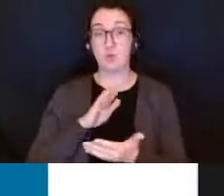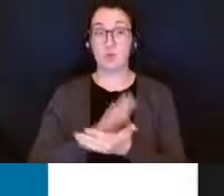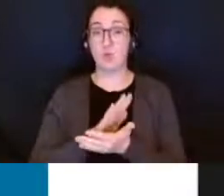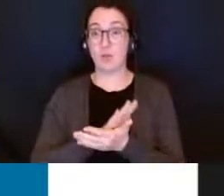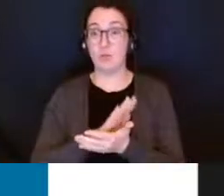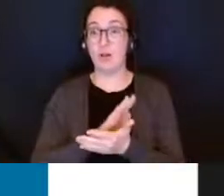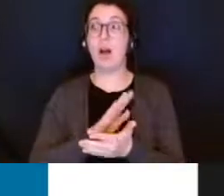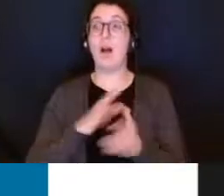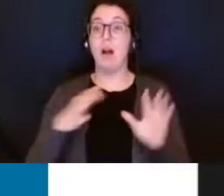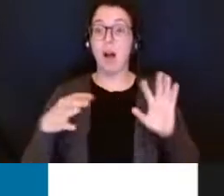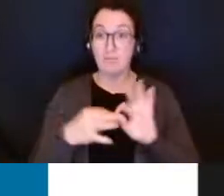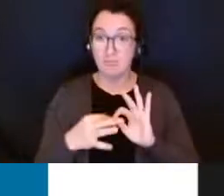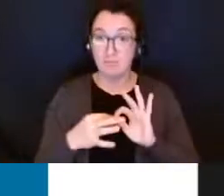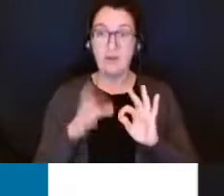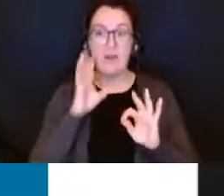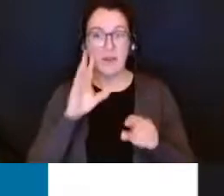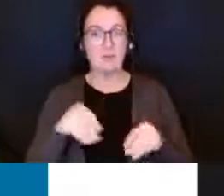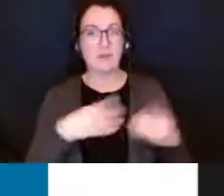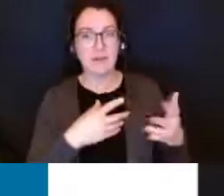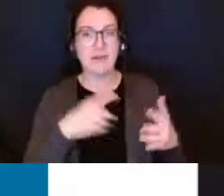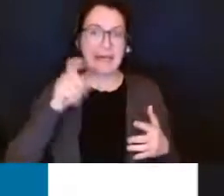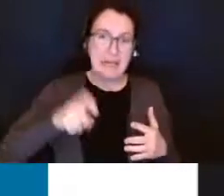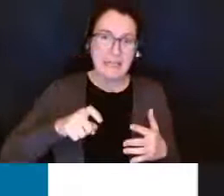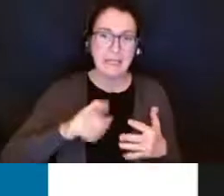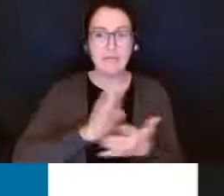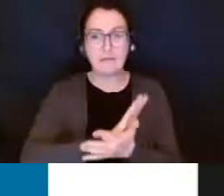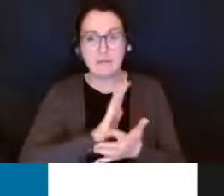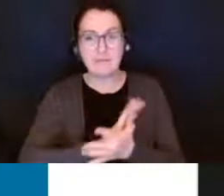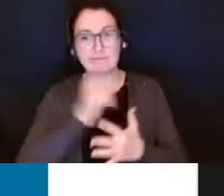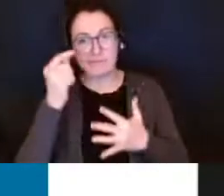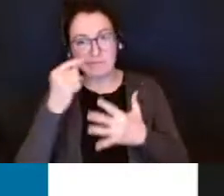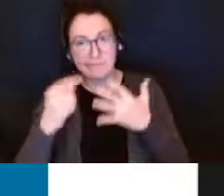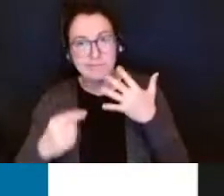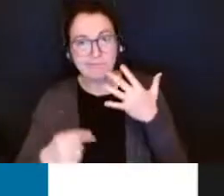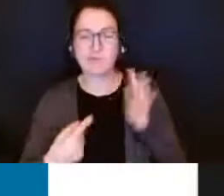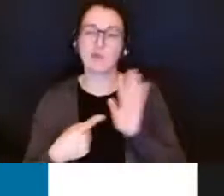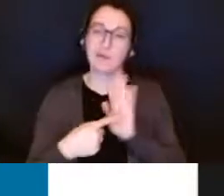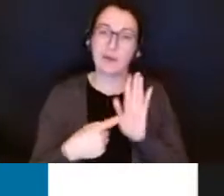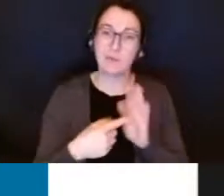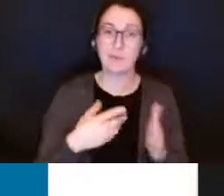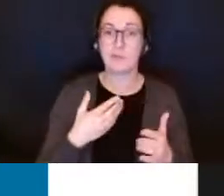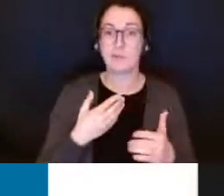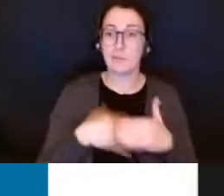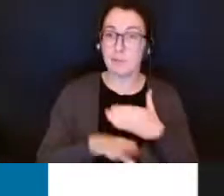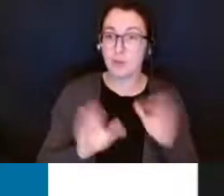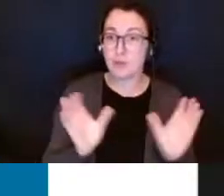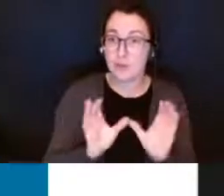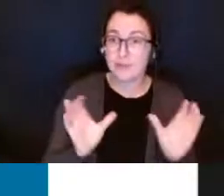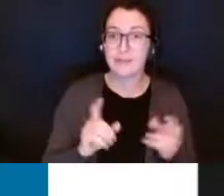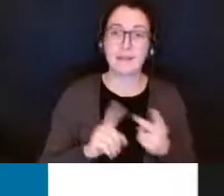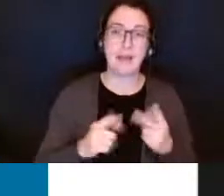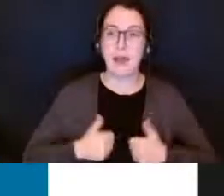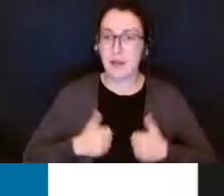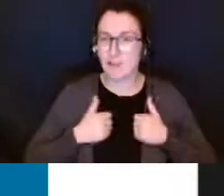documentation to support the registration for example your child's birth certificate proof of address etc